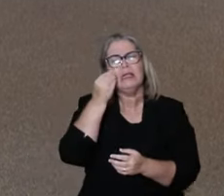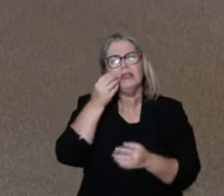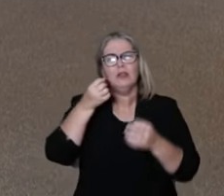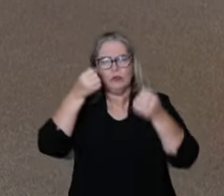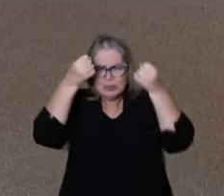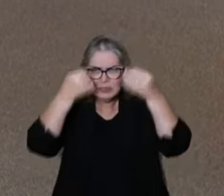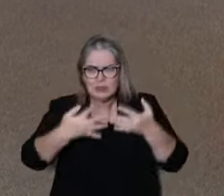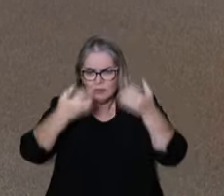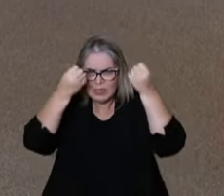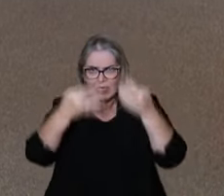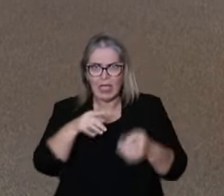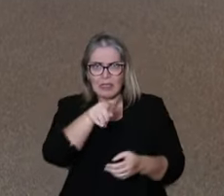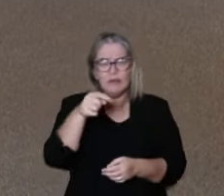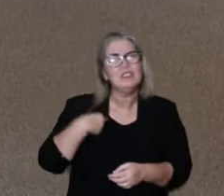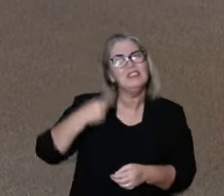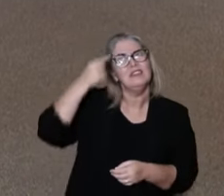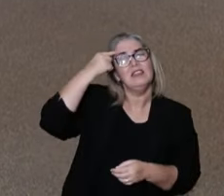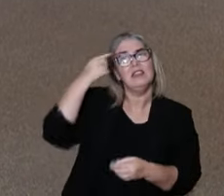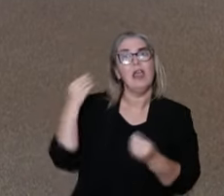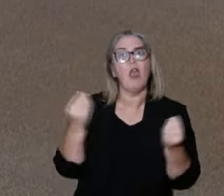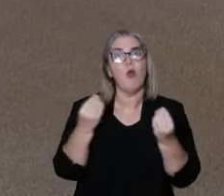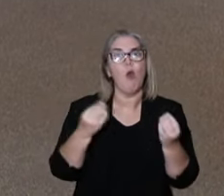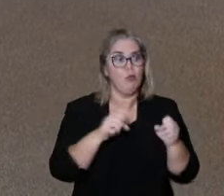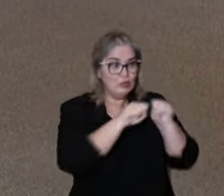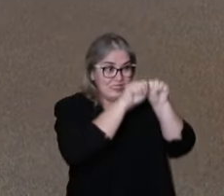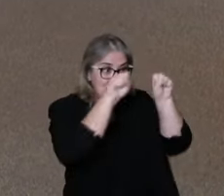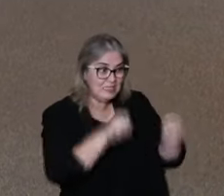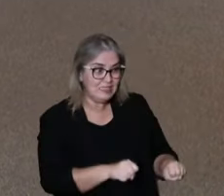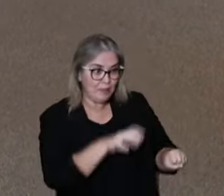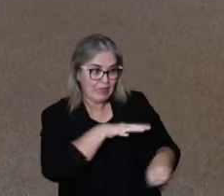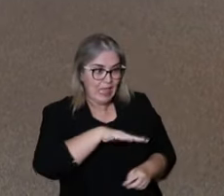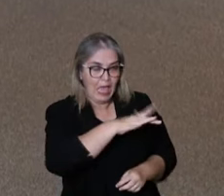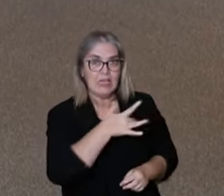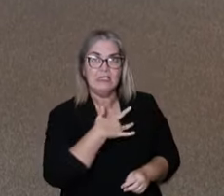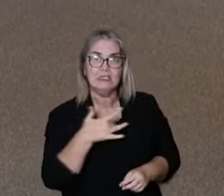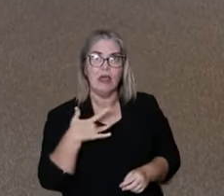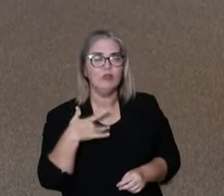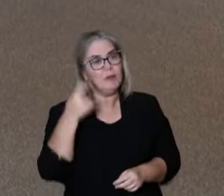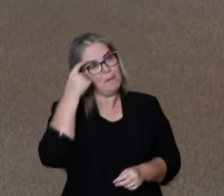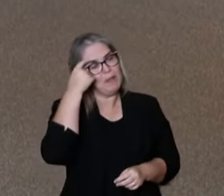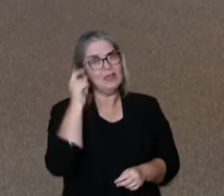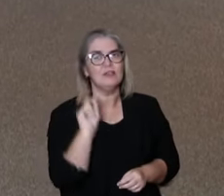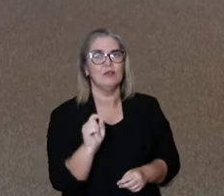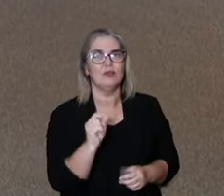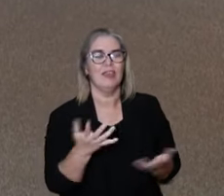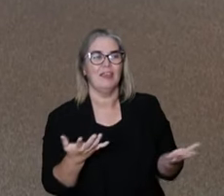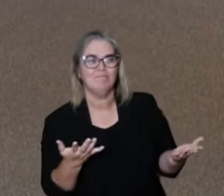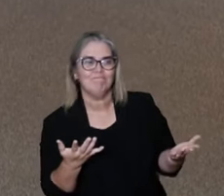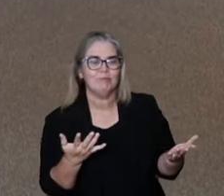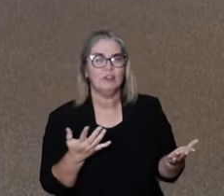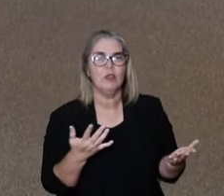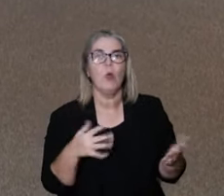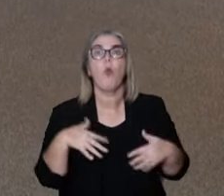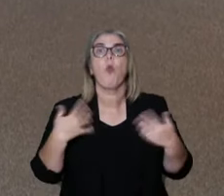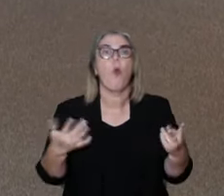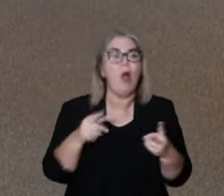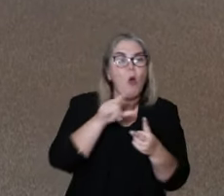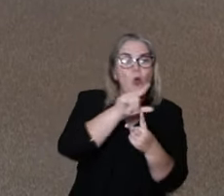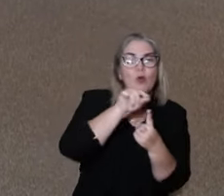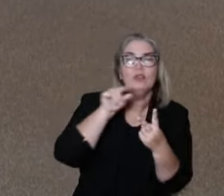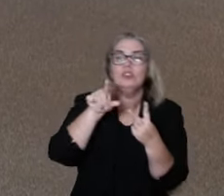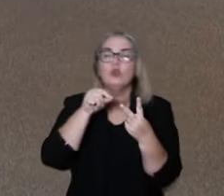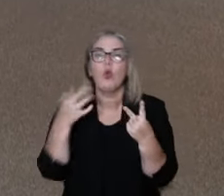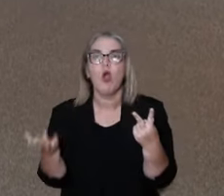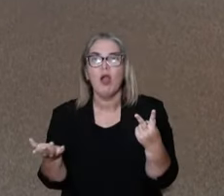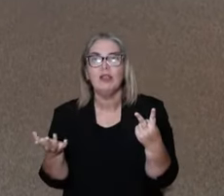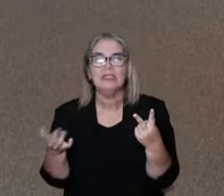So just to have a counterpoint here. Health systems look at the knowledge that is existing as if they